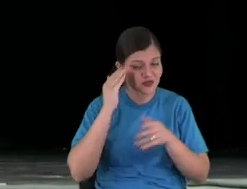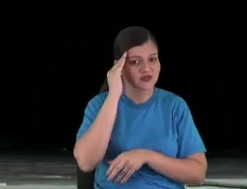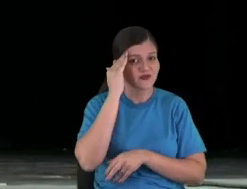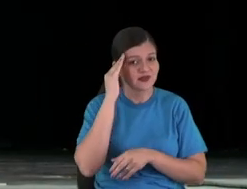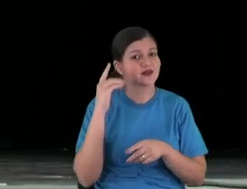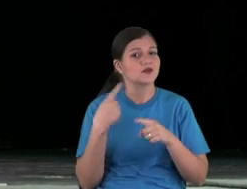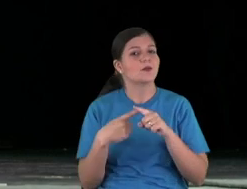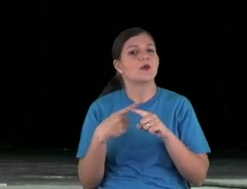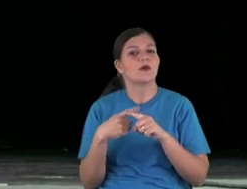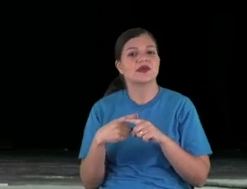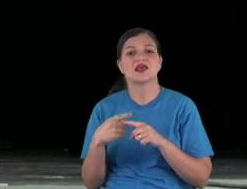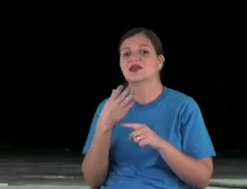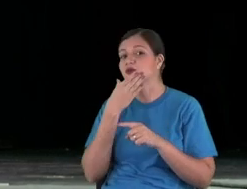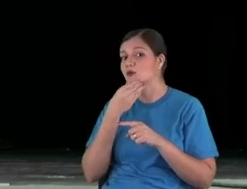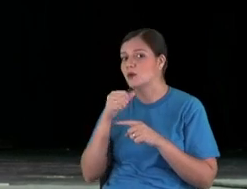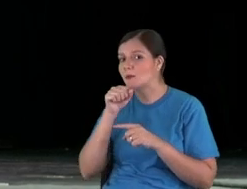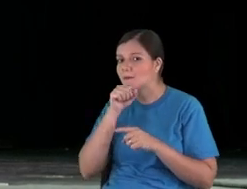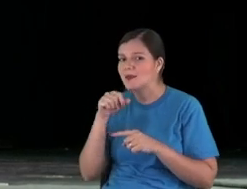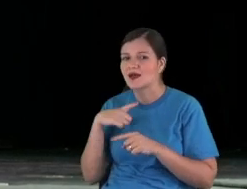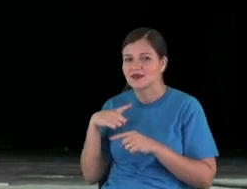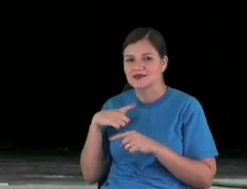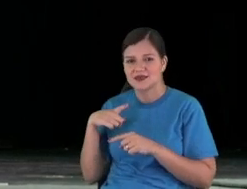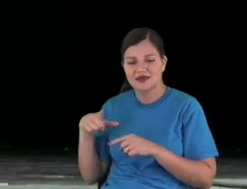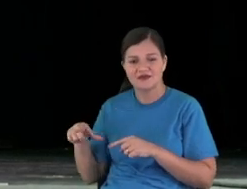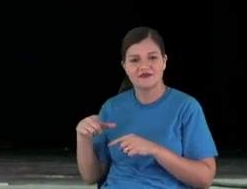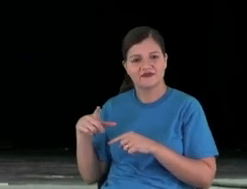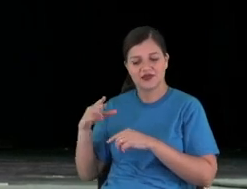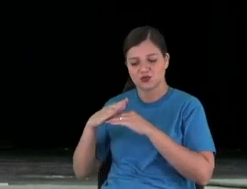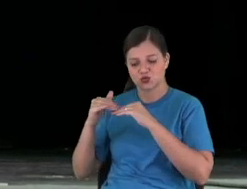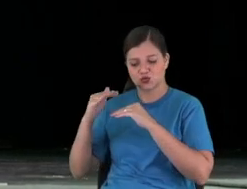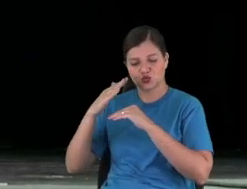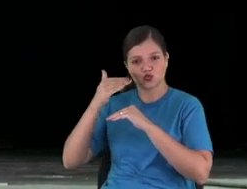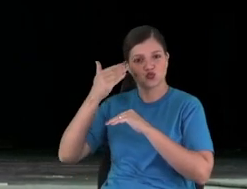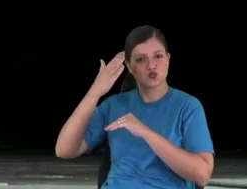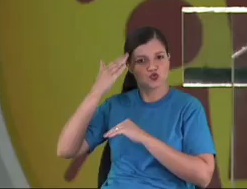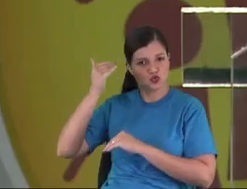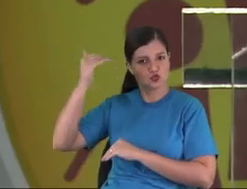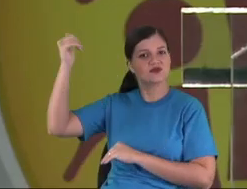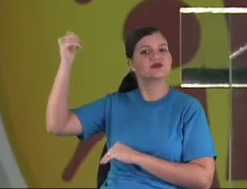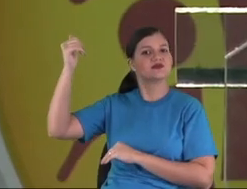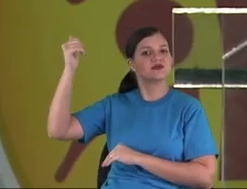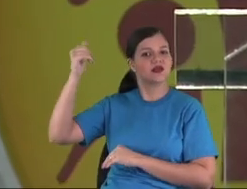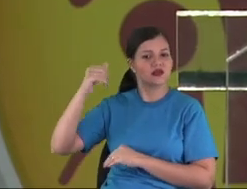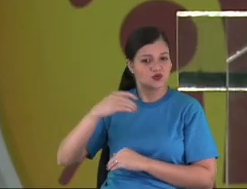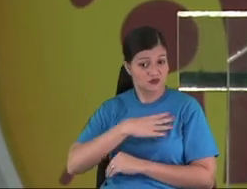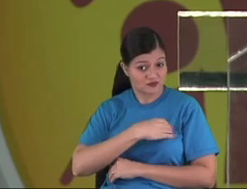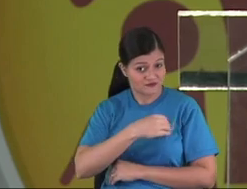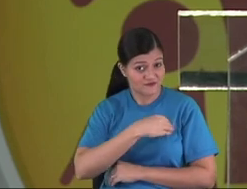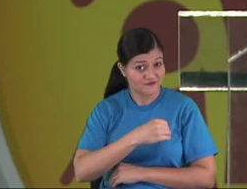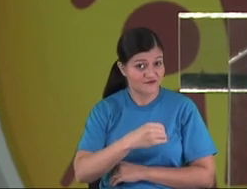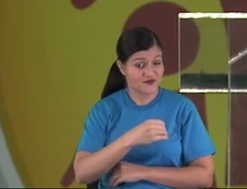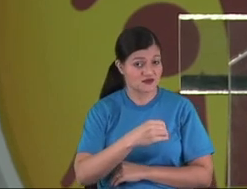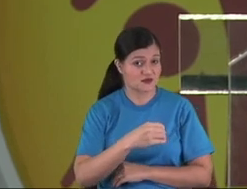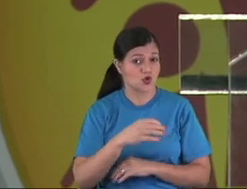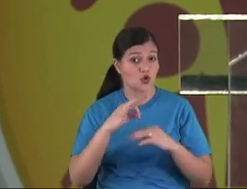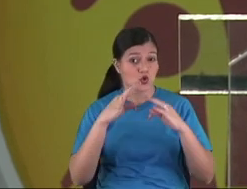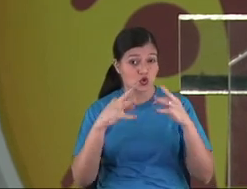Now I know how my brothers and sisters, they are successful people. Not them. They use drugs,